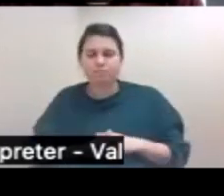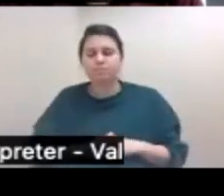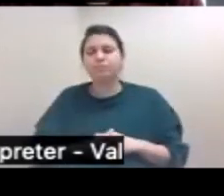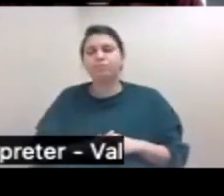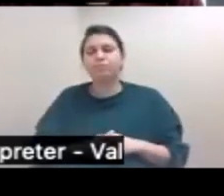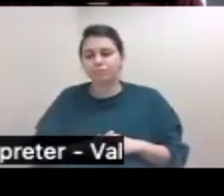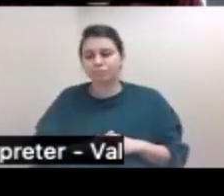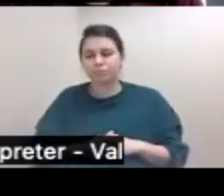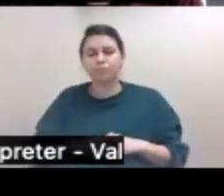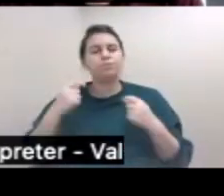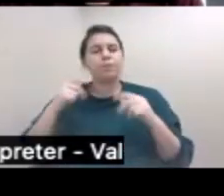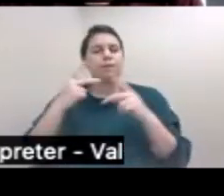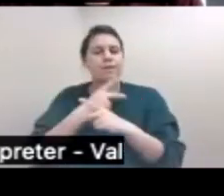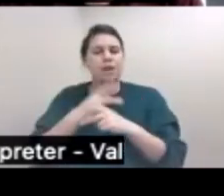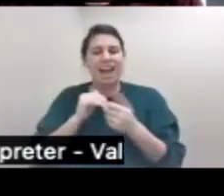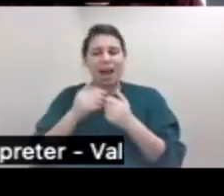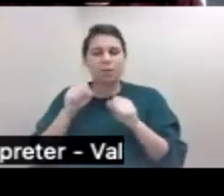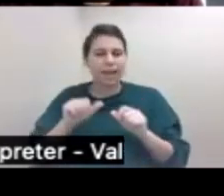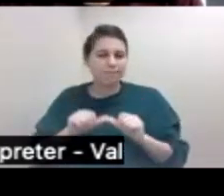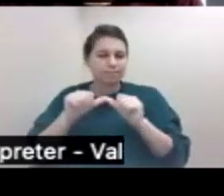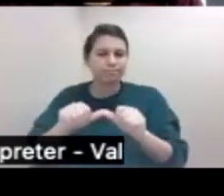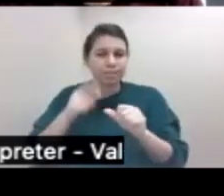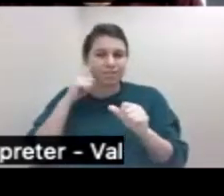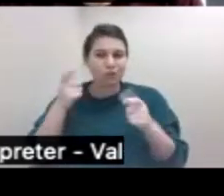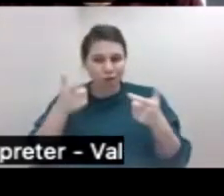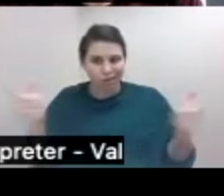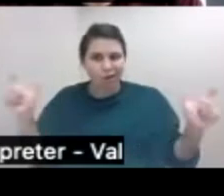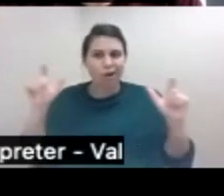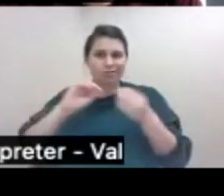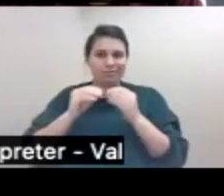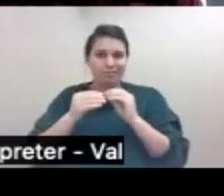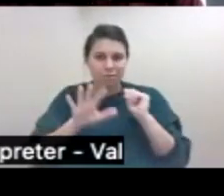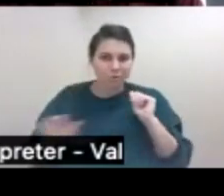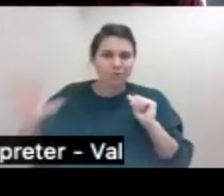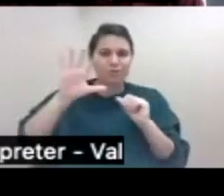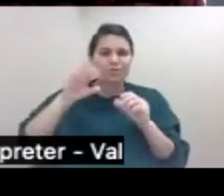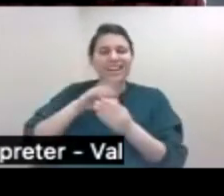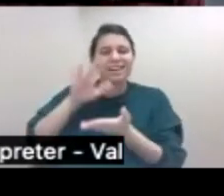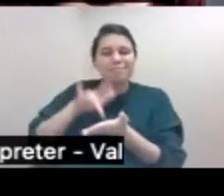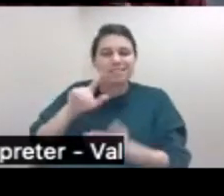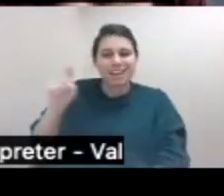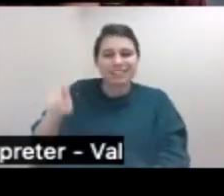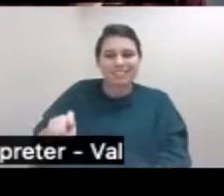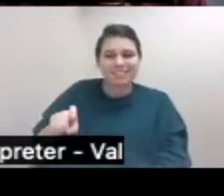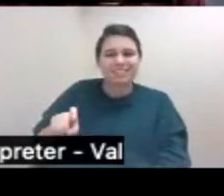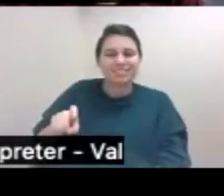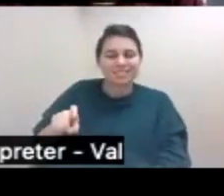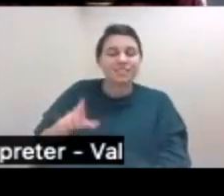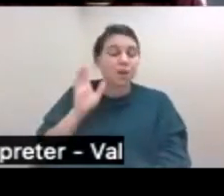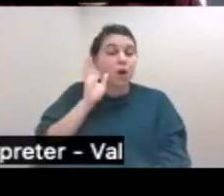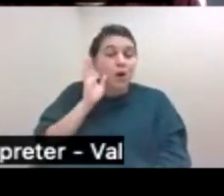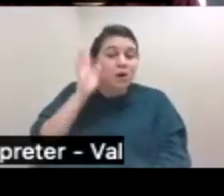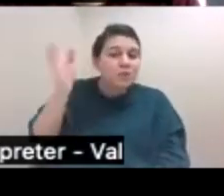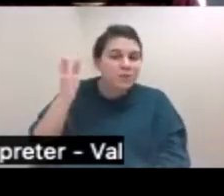out the way to reach sustainability in large scale in mid Texas. And in a future opportunity, I will